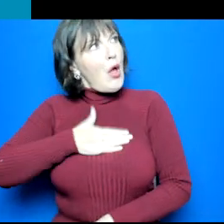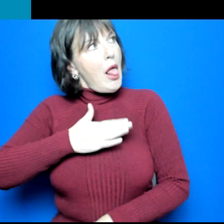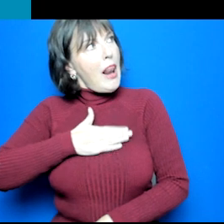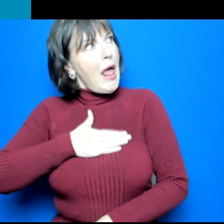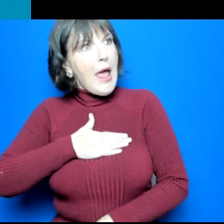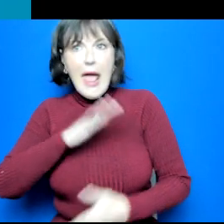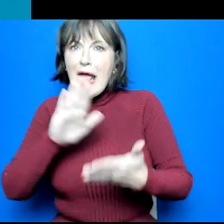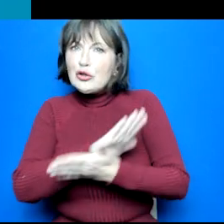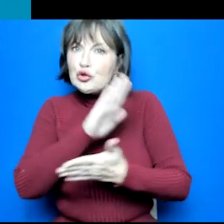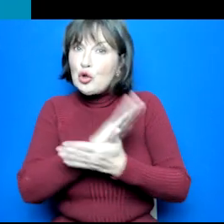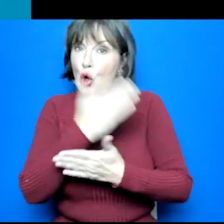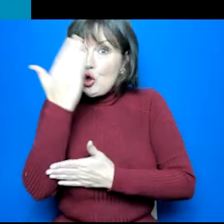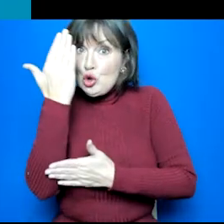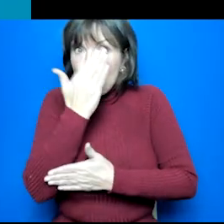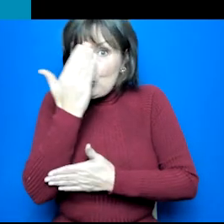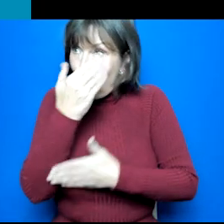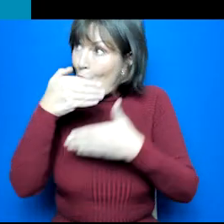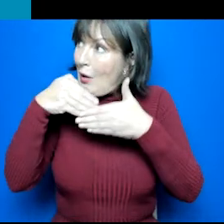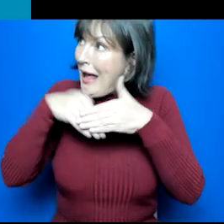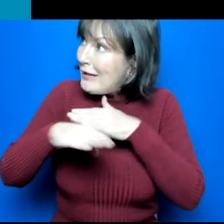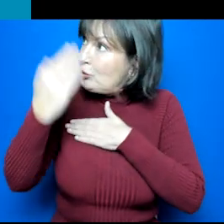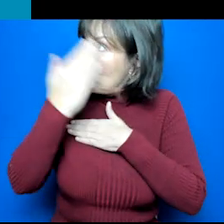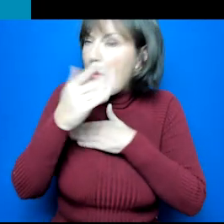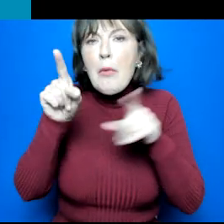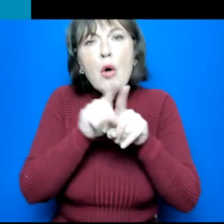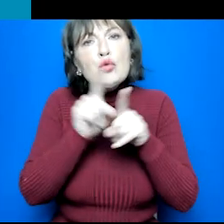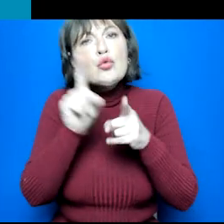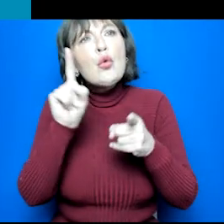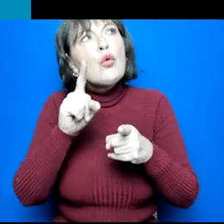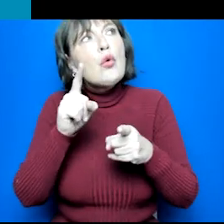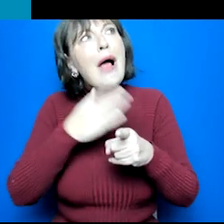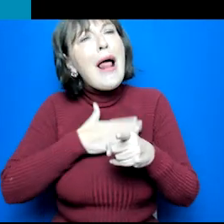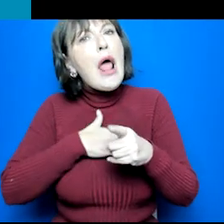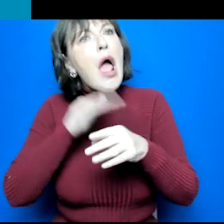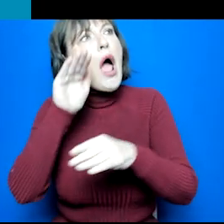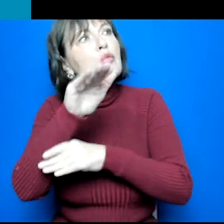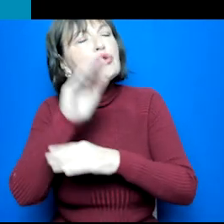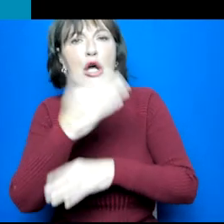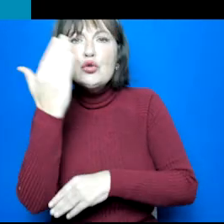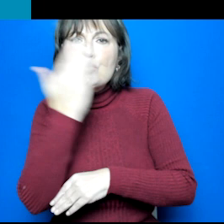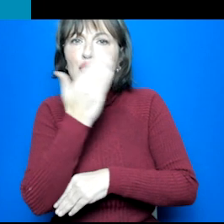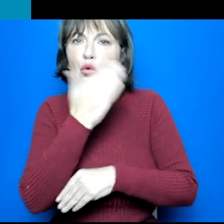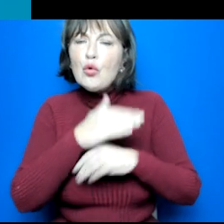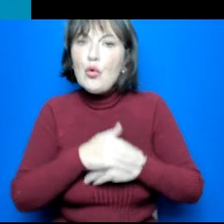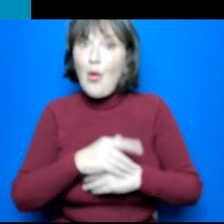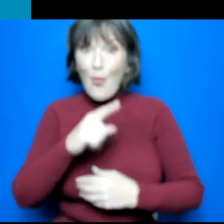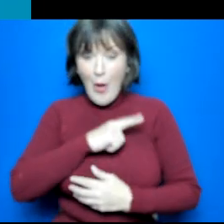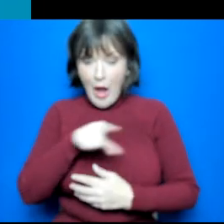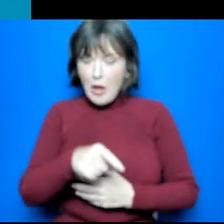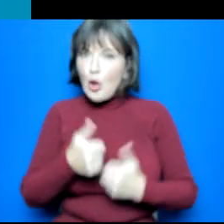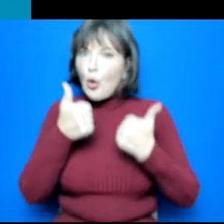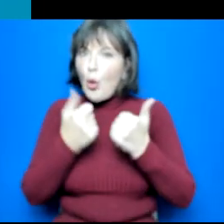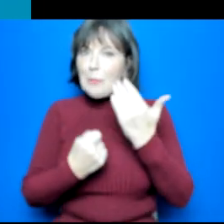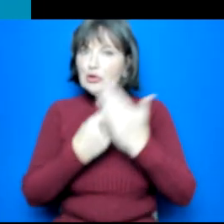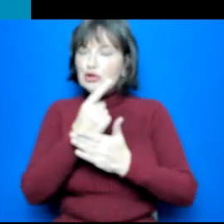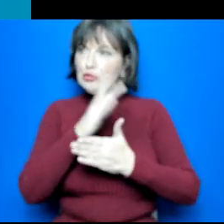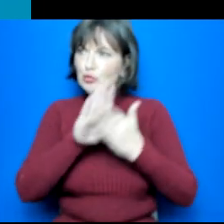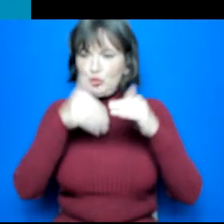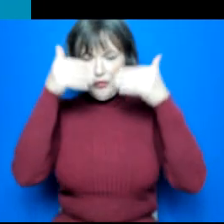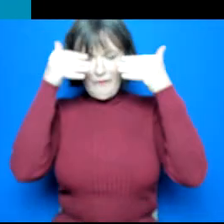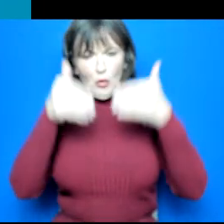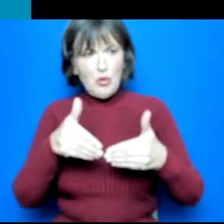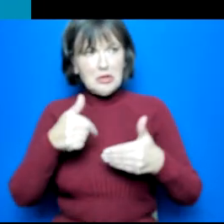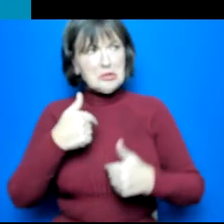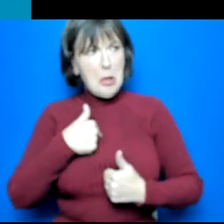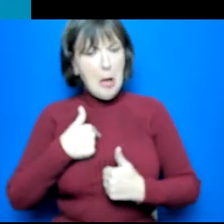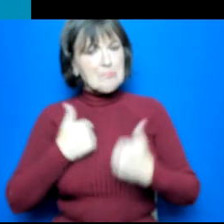in and out of school. Option choices is the point where they can really start to focus on what they like to do and the things that they feel they do